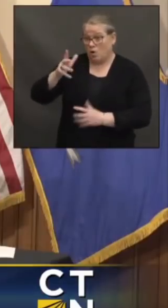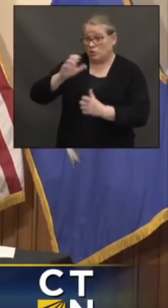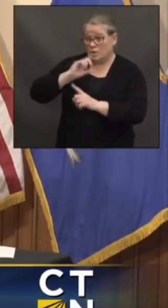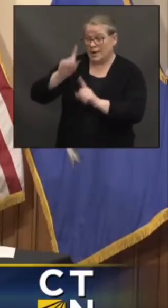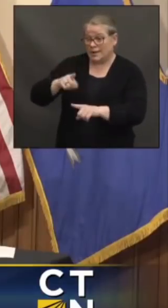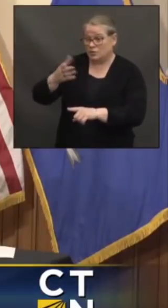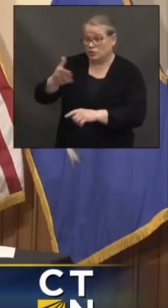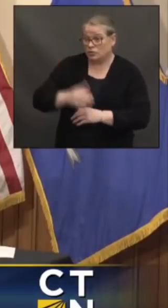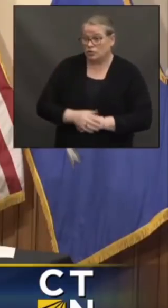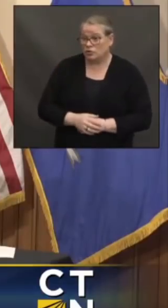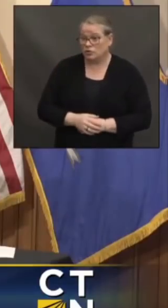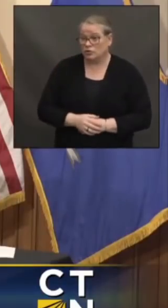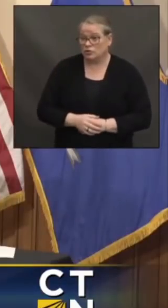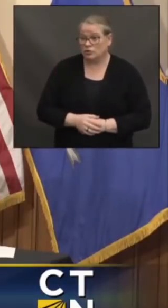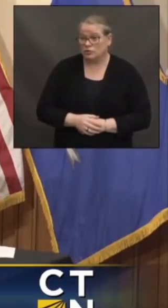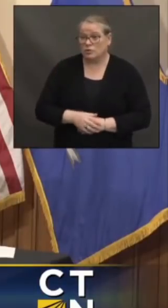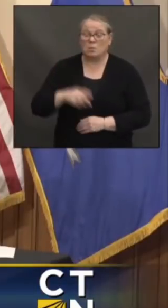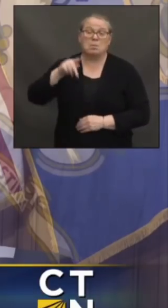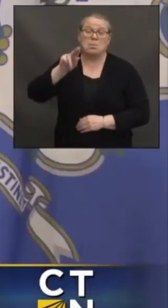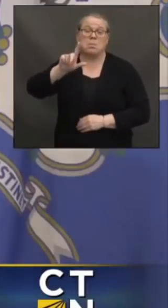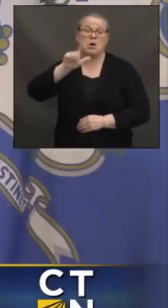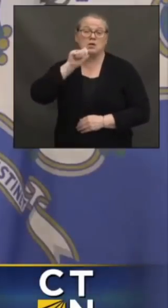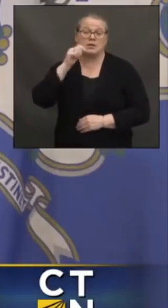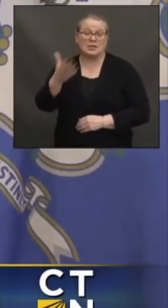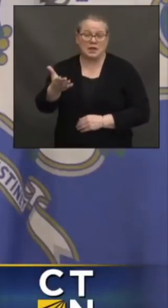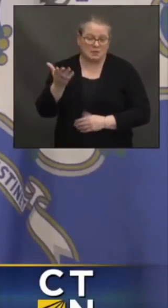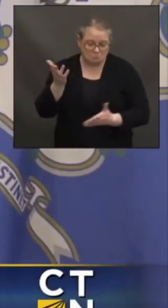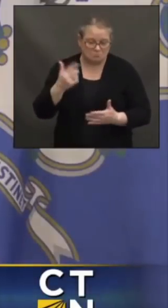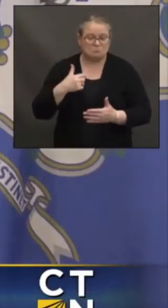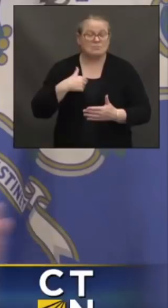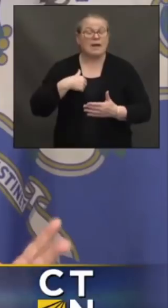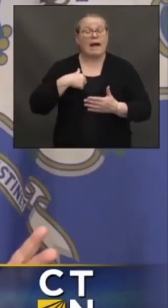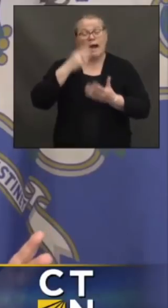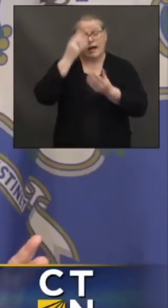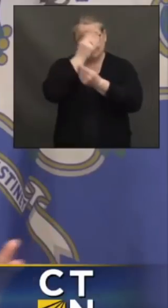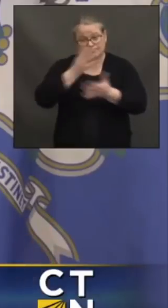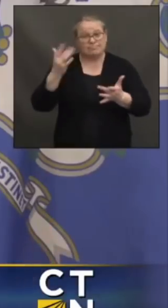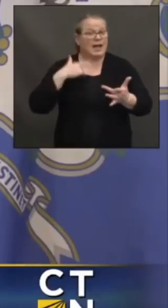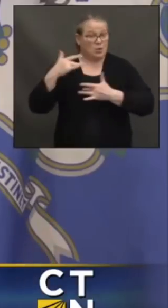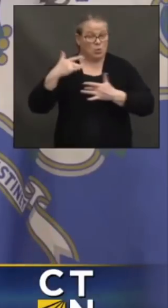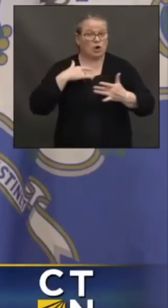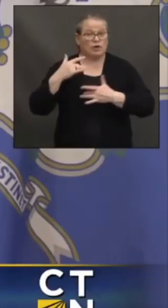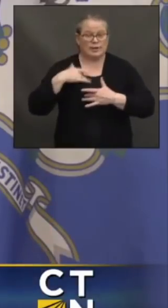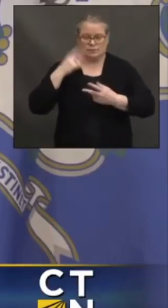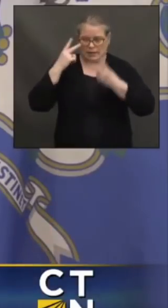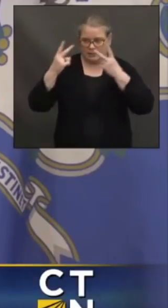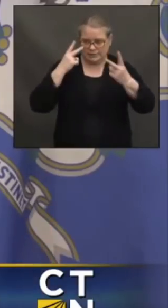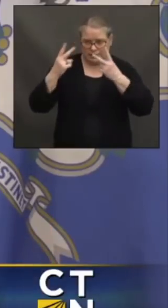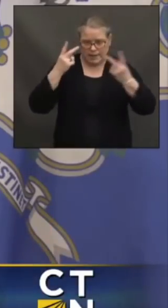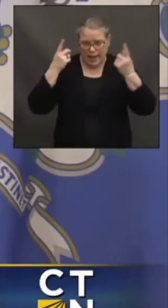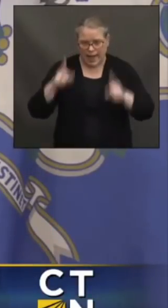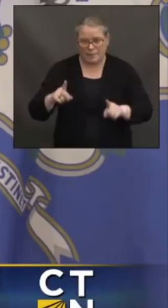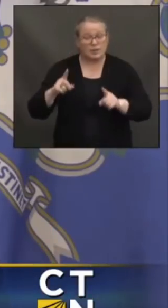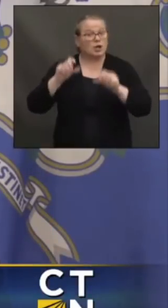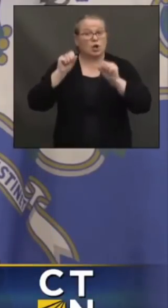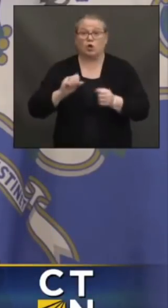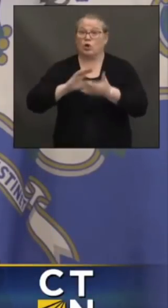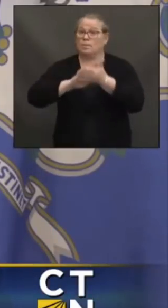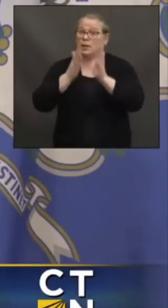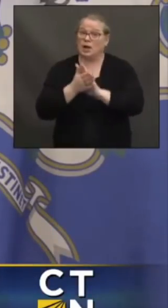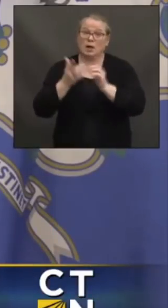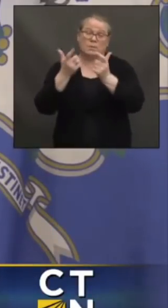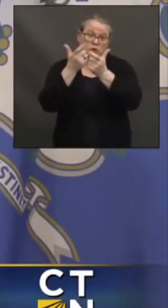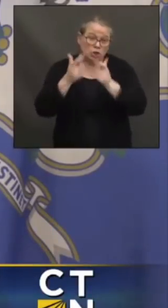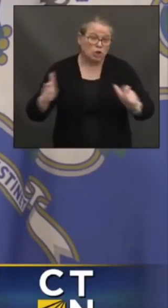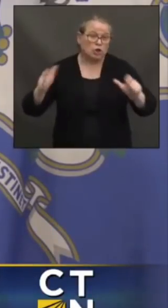All right, if Paul's not there, I'll, look, I worry. I see these things. I see them as potential super spreader events, and